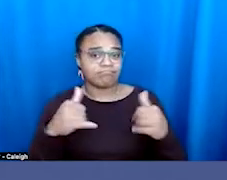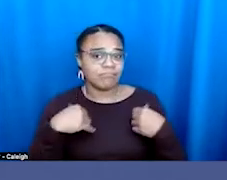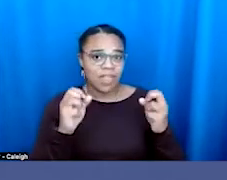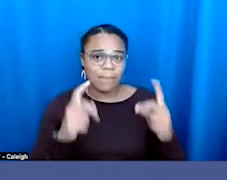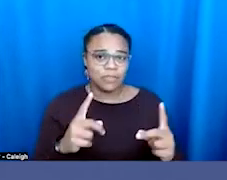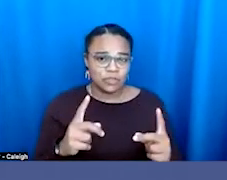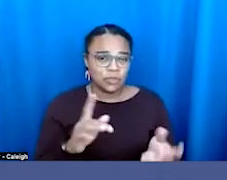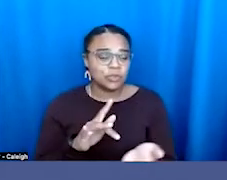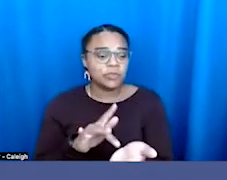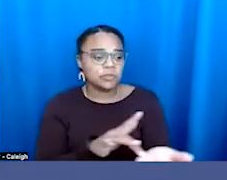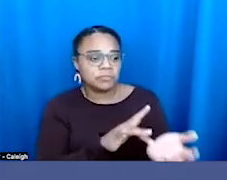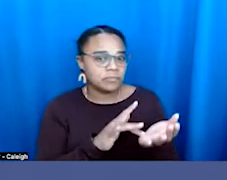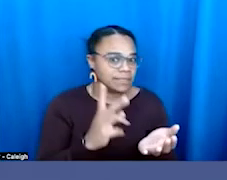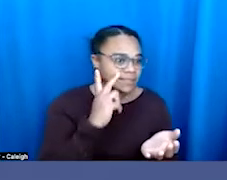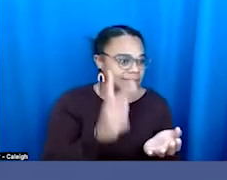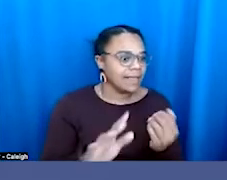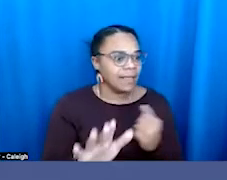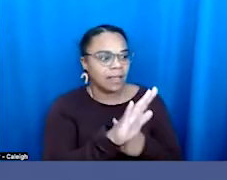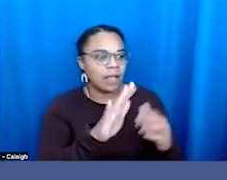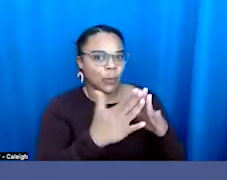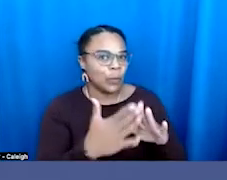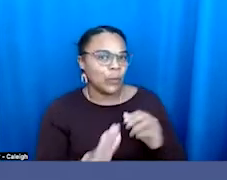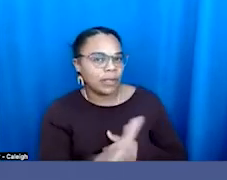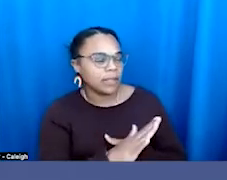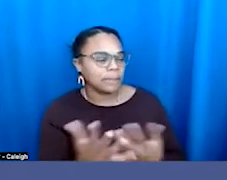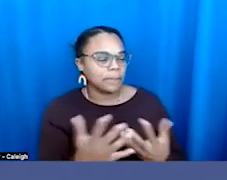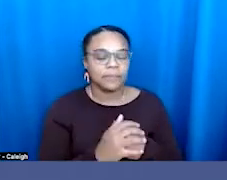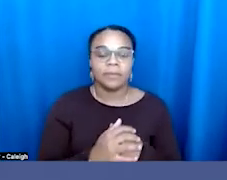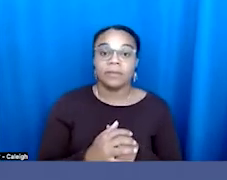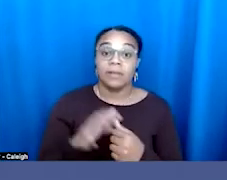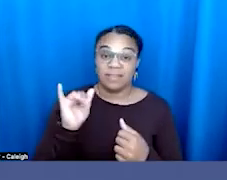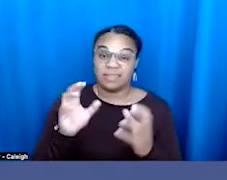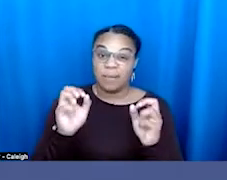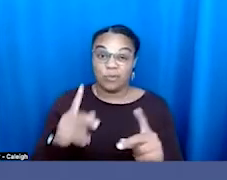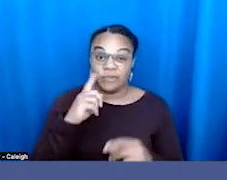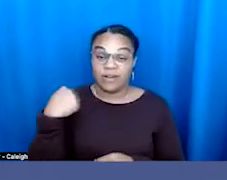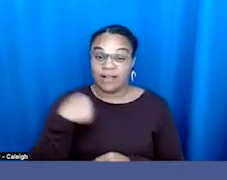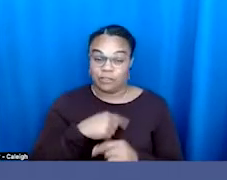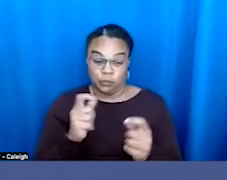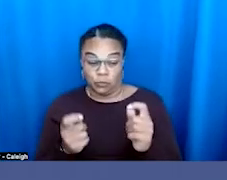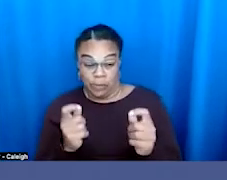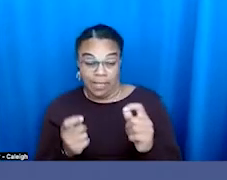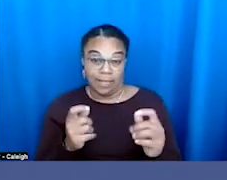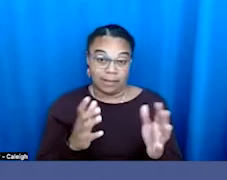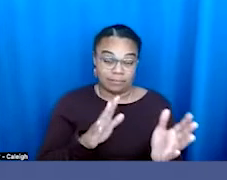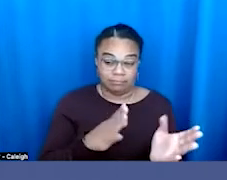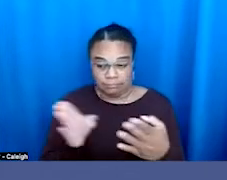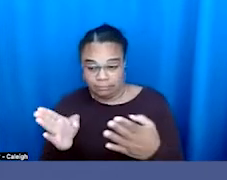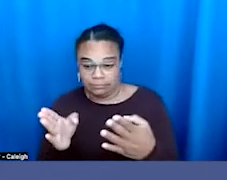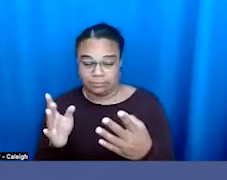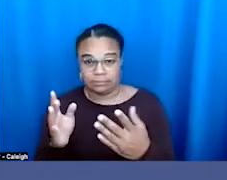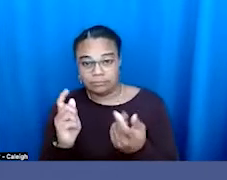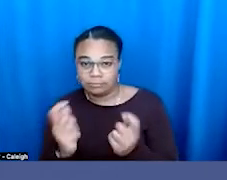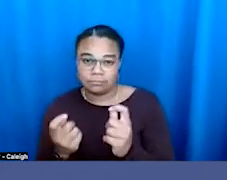public, right, our communities are at. It's an opportunity for us to tweak and shift, right, and apply to